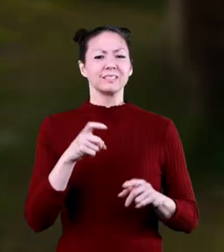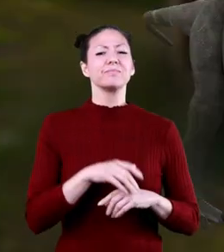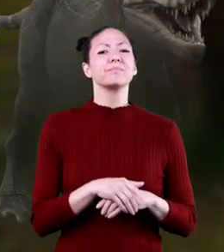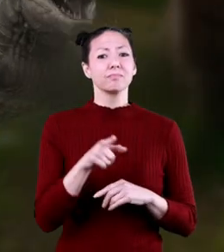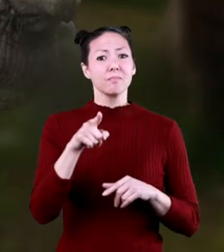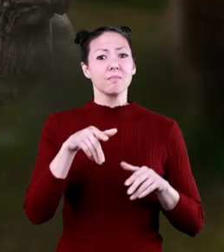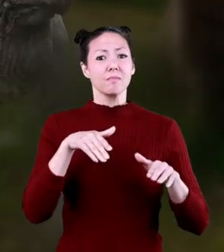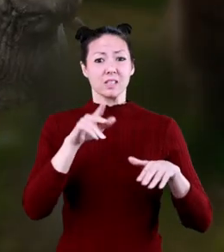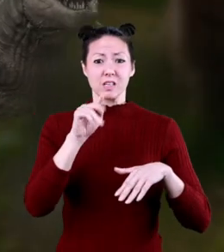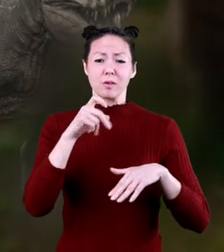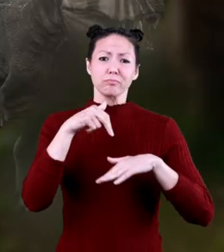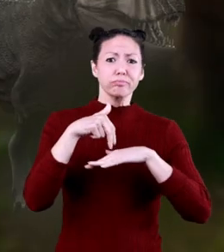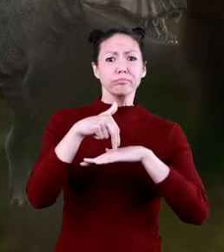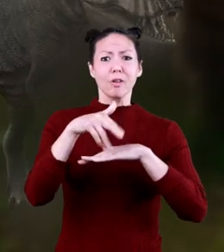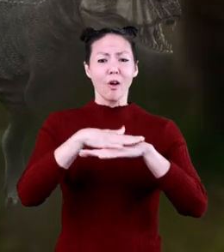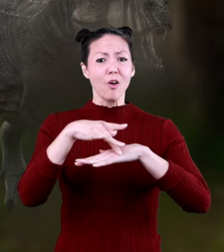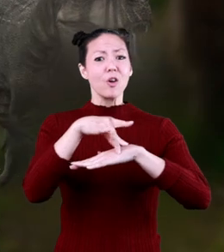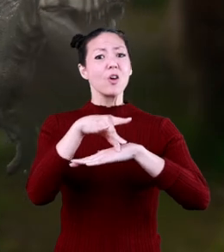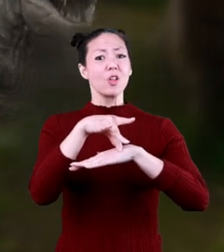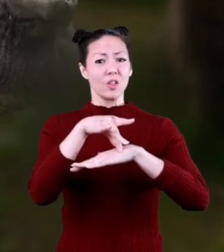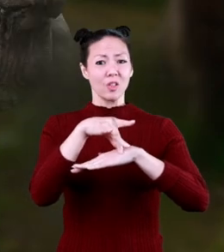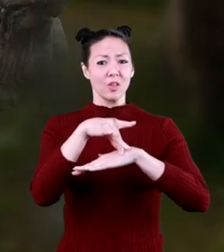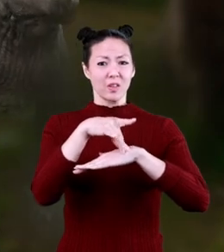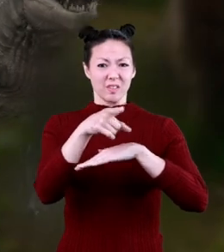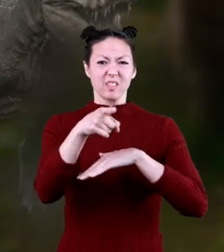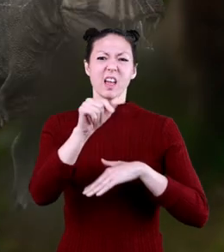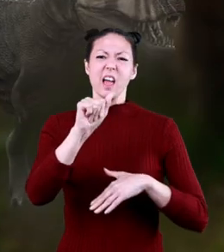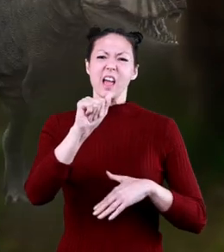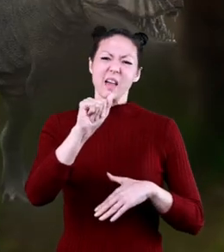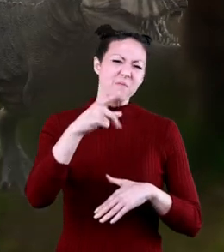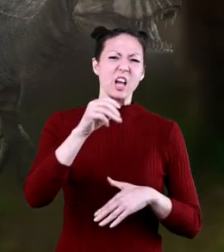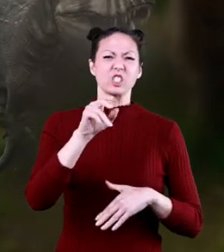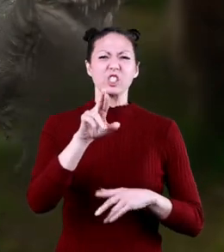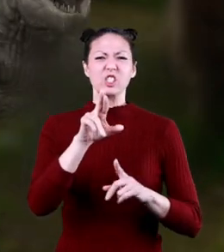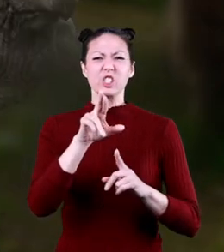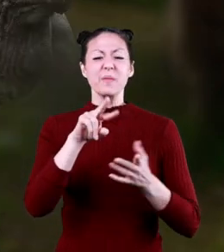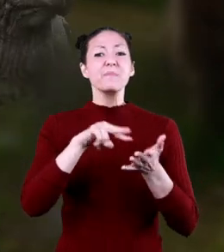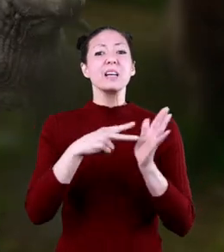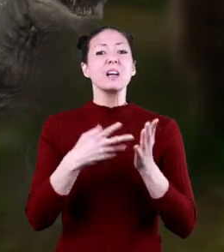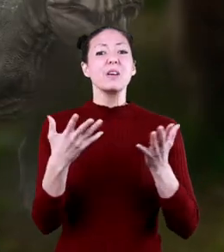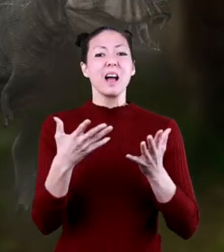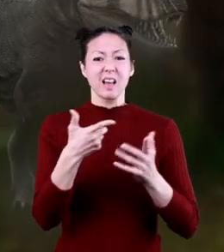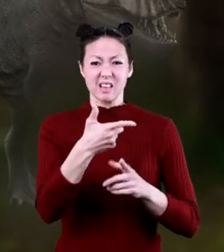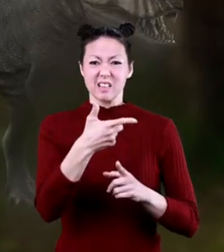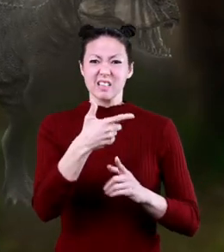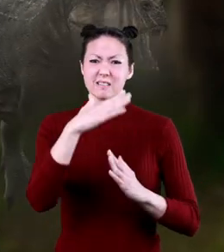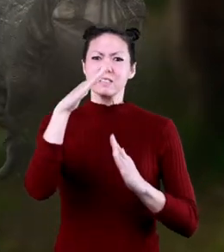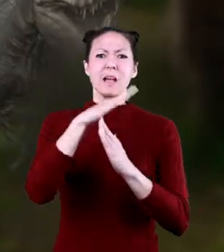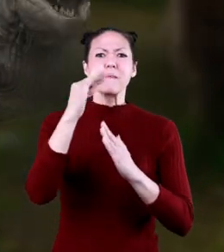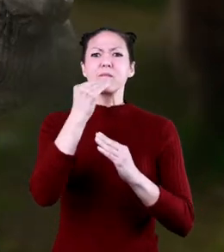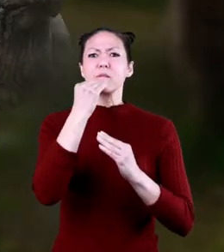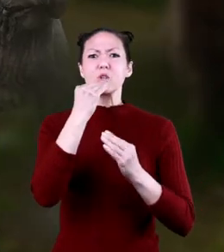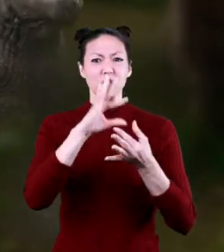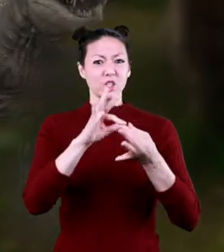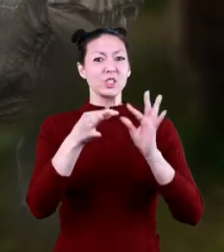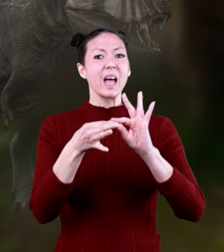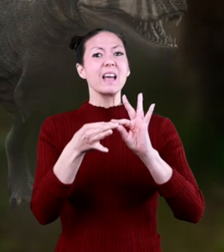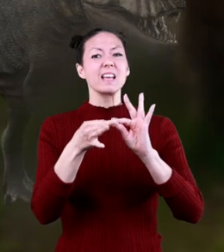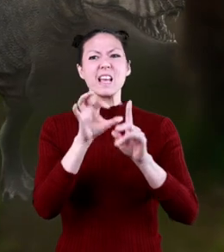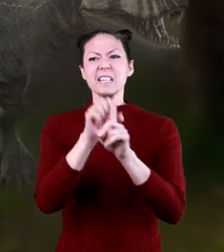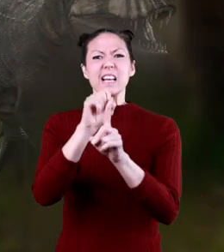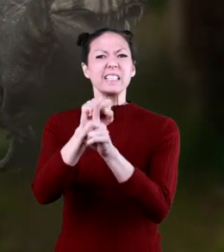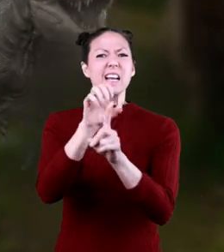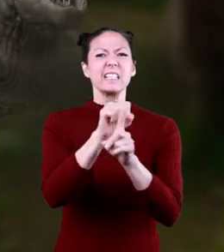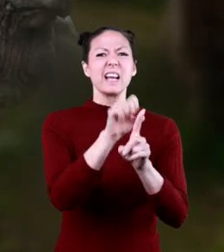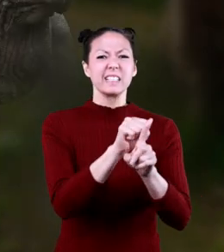When it walked the earth, the T-Rex was an apex predator, meaning that it was at the very top of the food chain